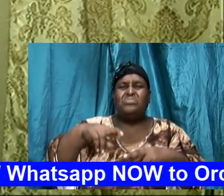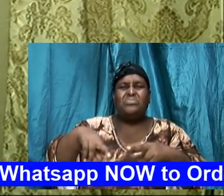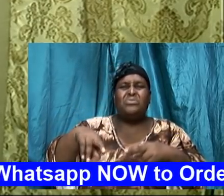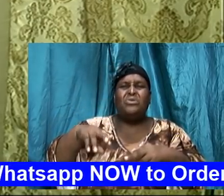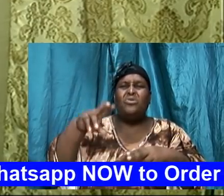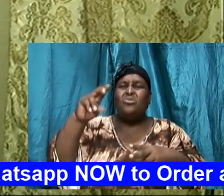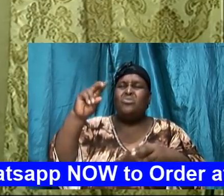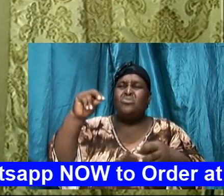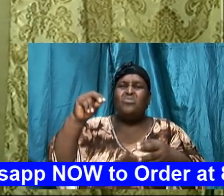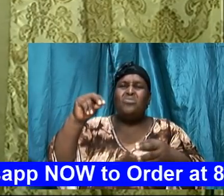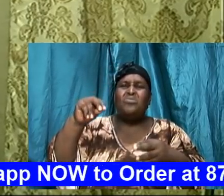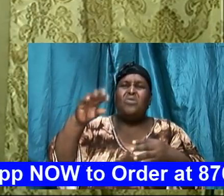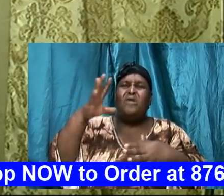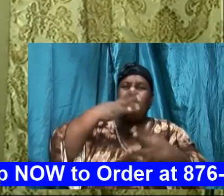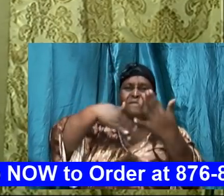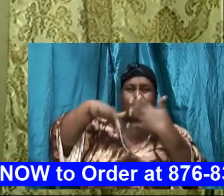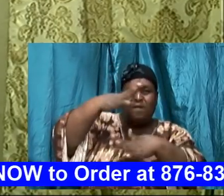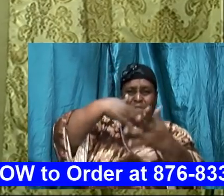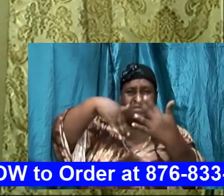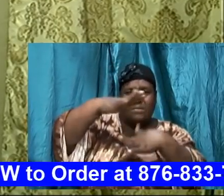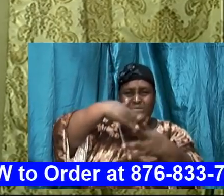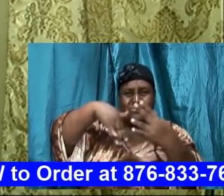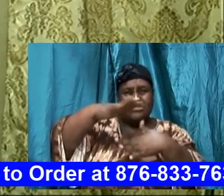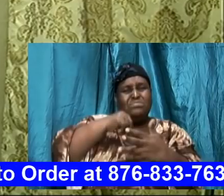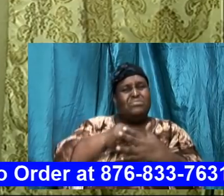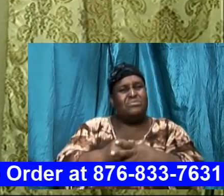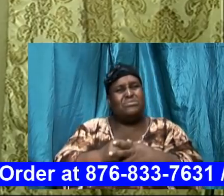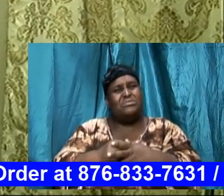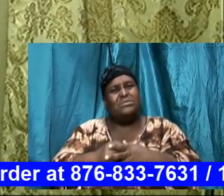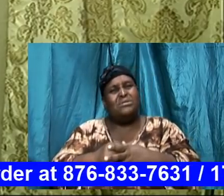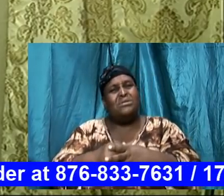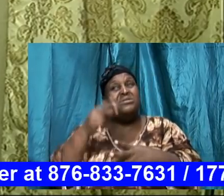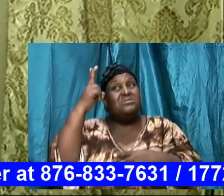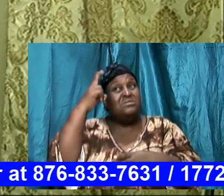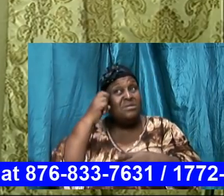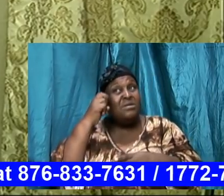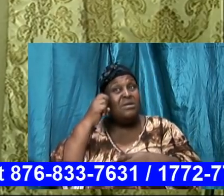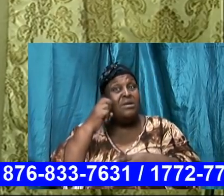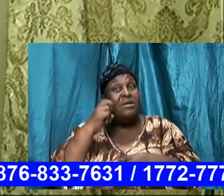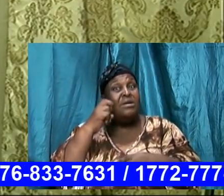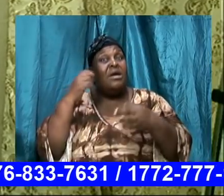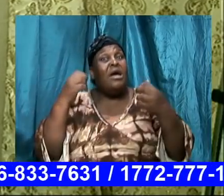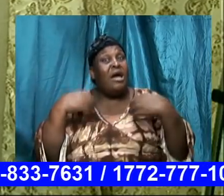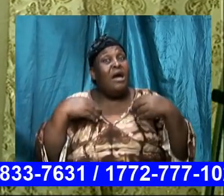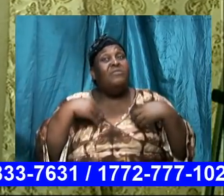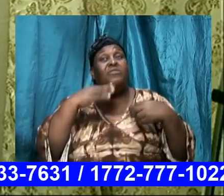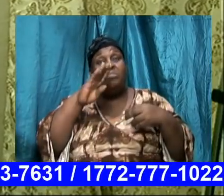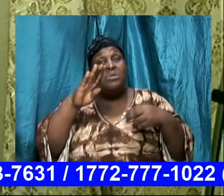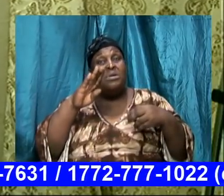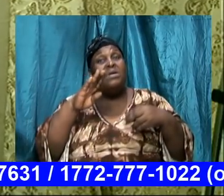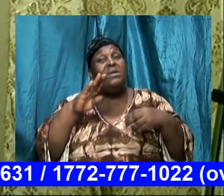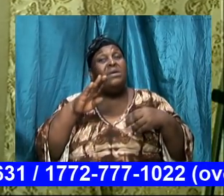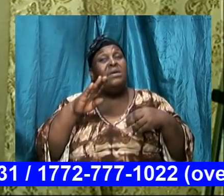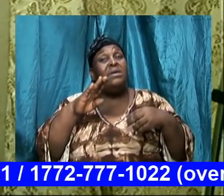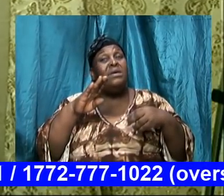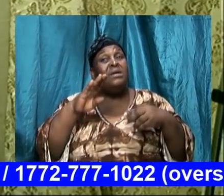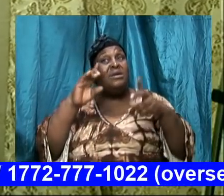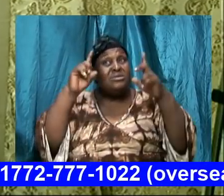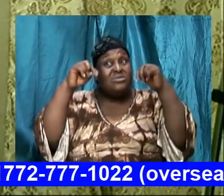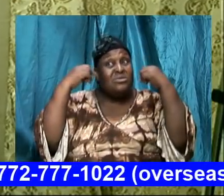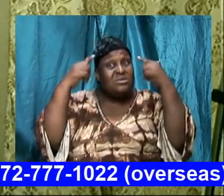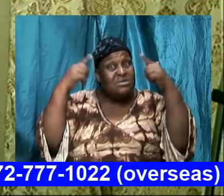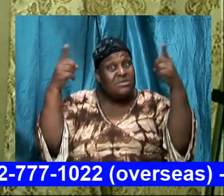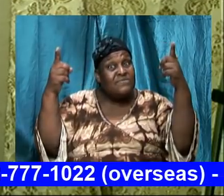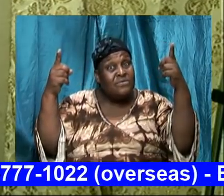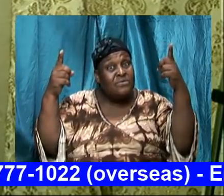in the world Satan has successfully and it's because some of these things we're opening doors and revealing new